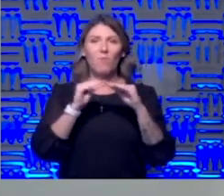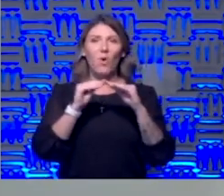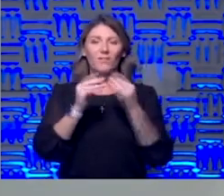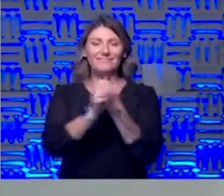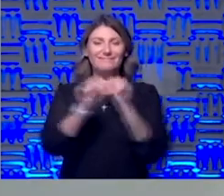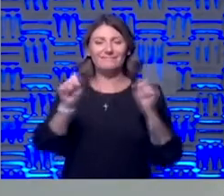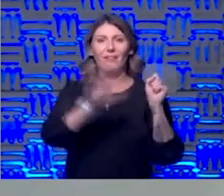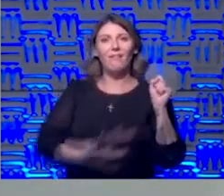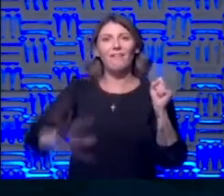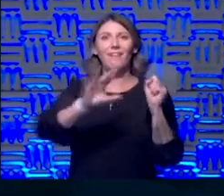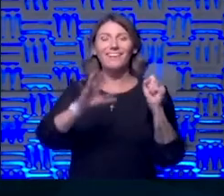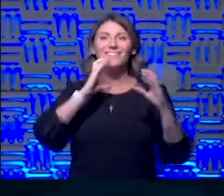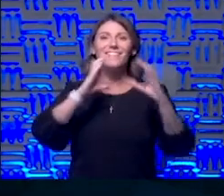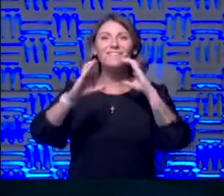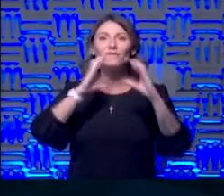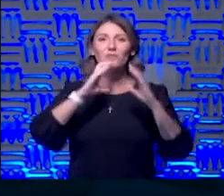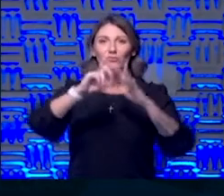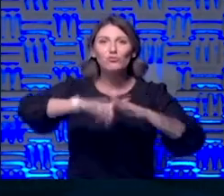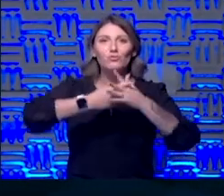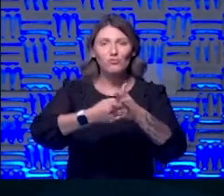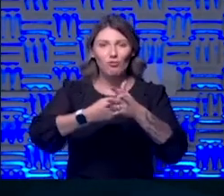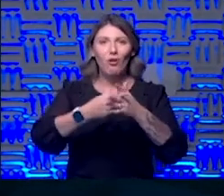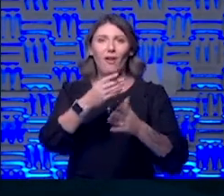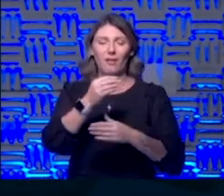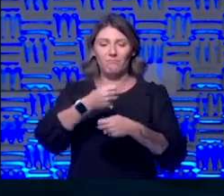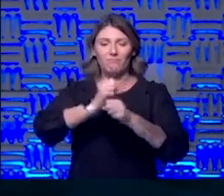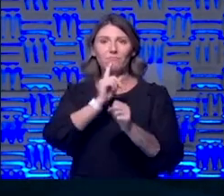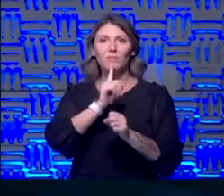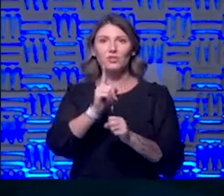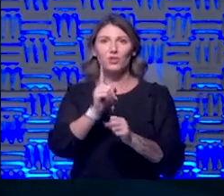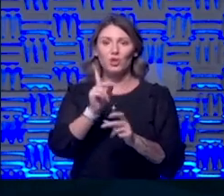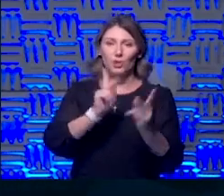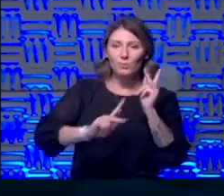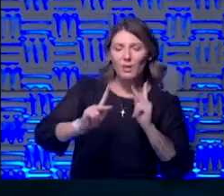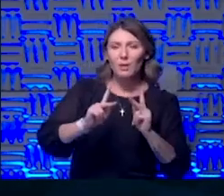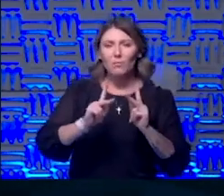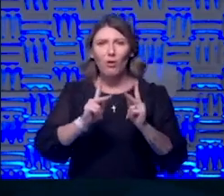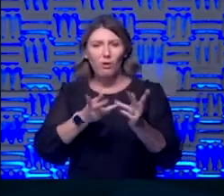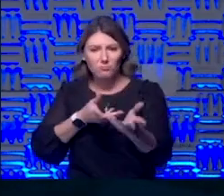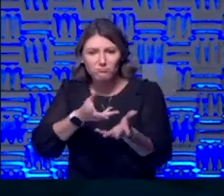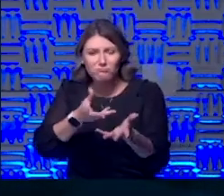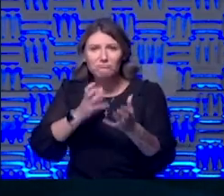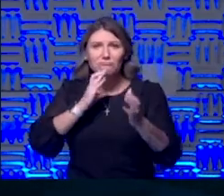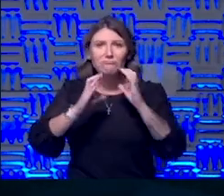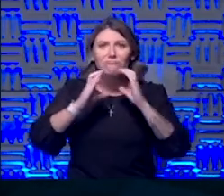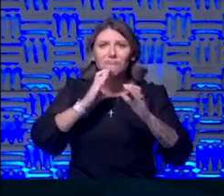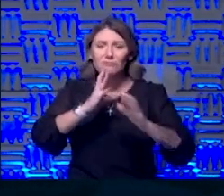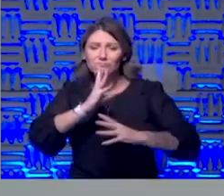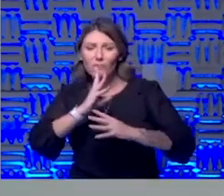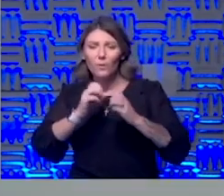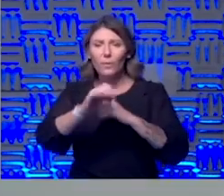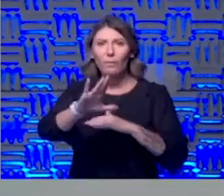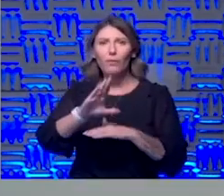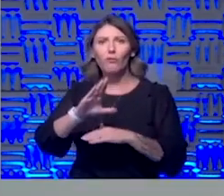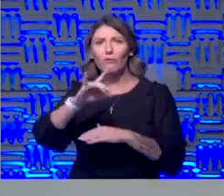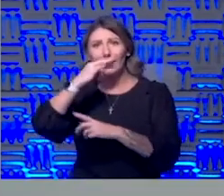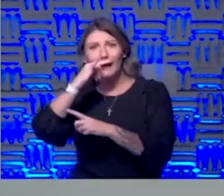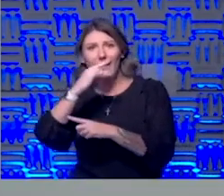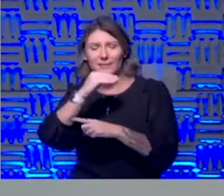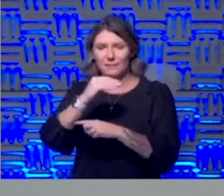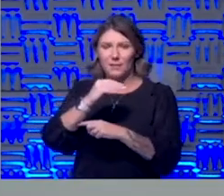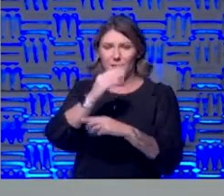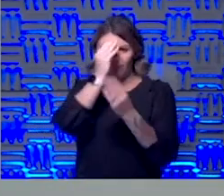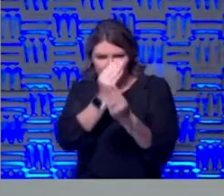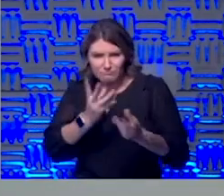to get that started and making sure that people are talking to their kids about this and making sure that they know that this is a medical